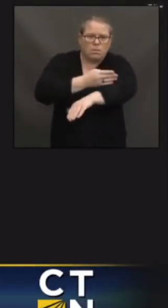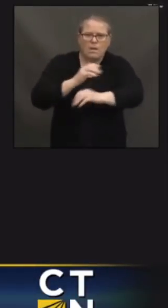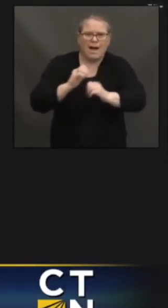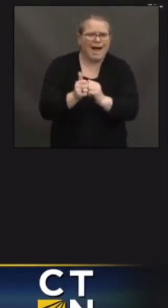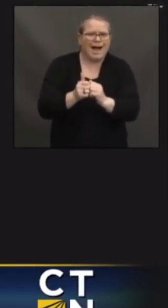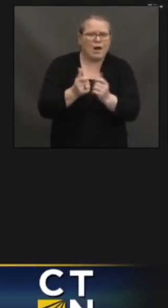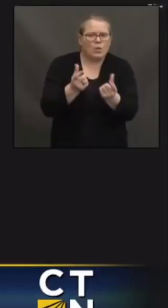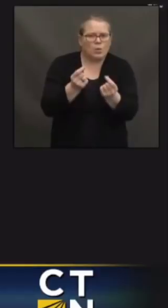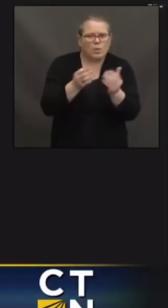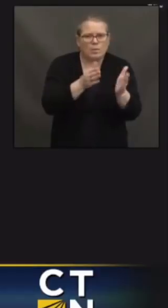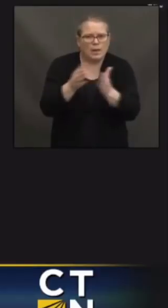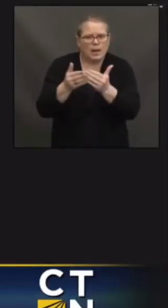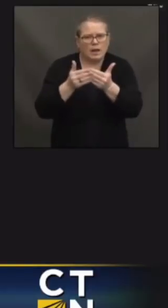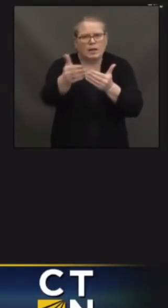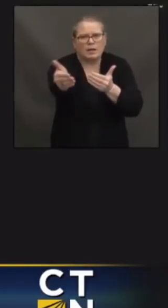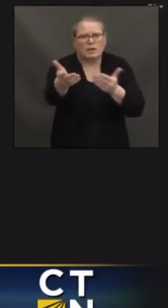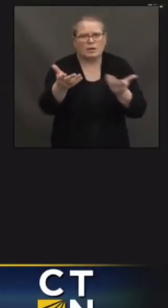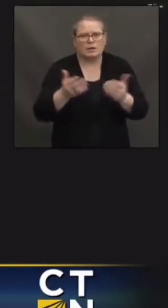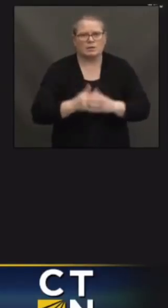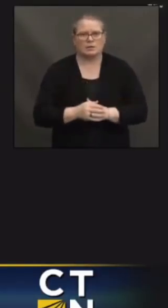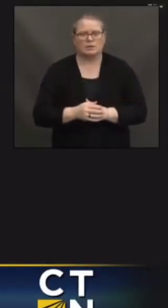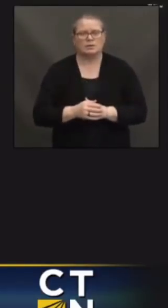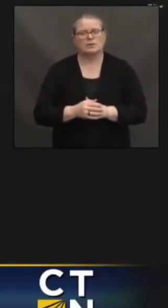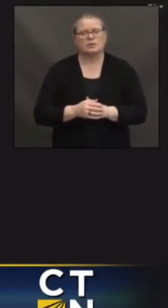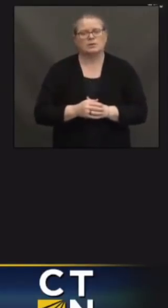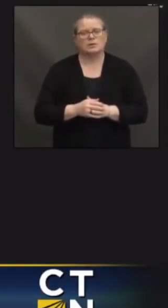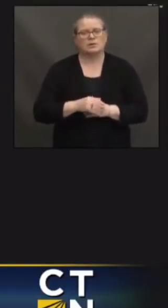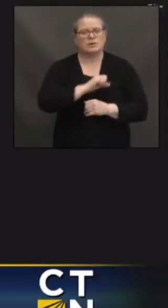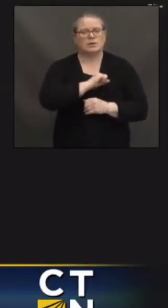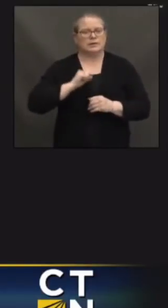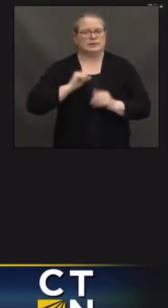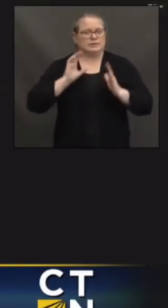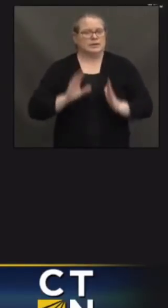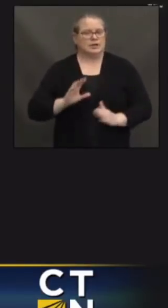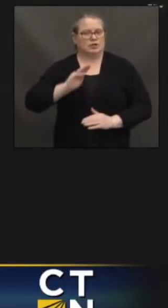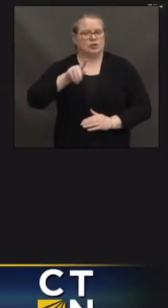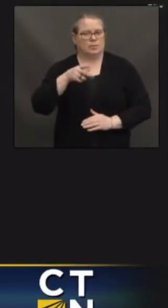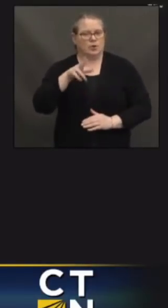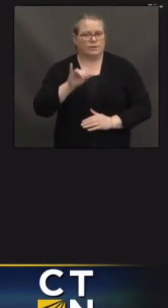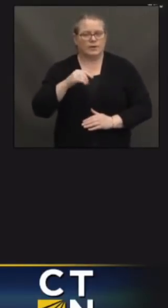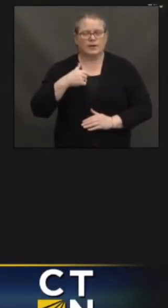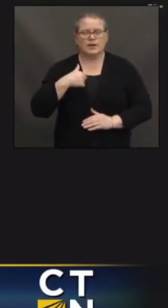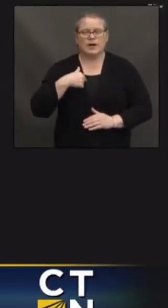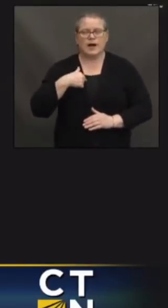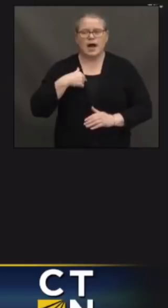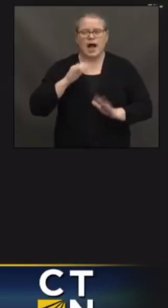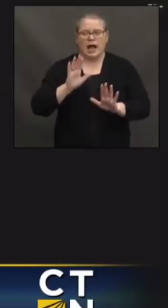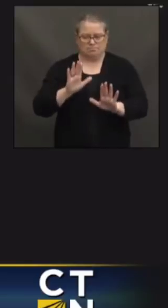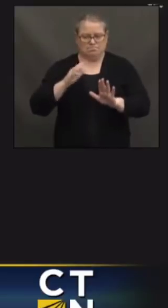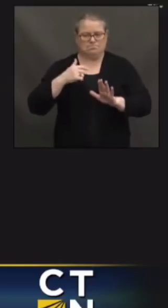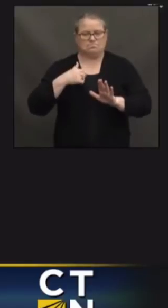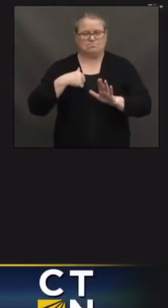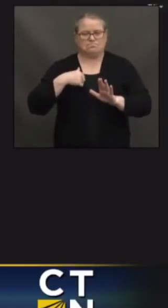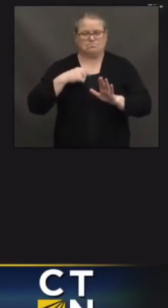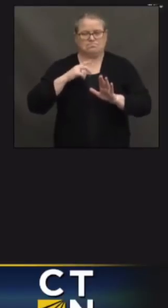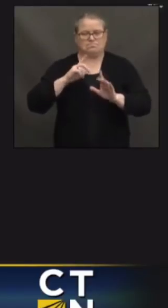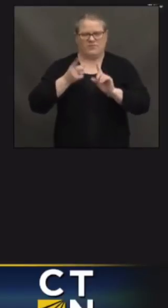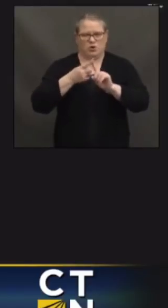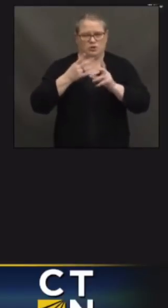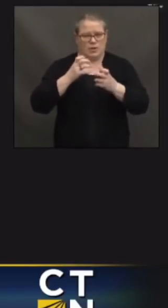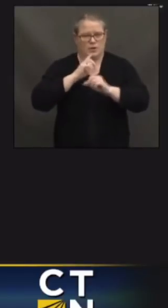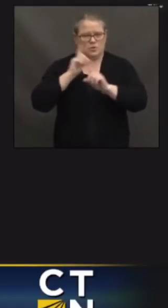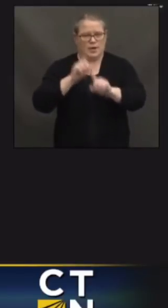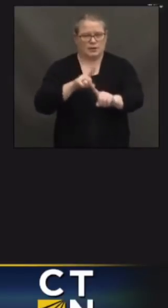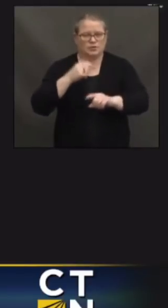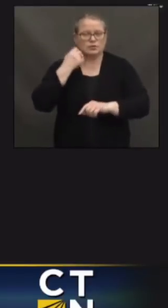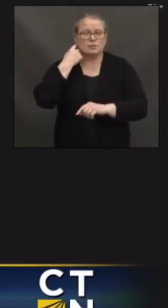my hope is that Congress is going to choose to extend this